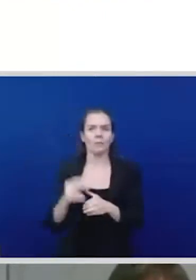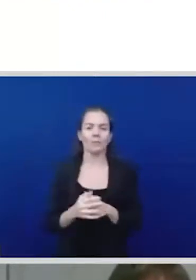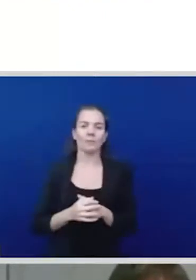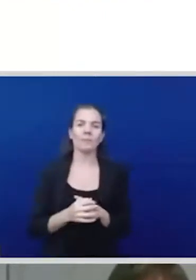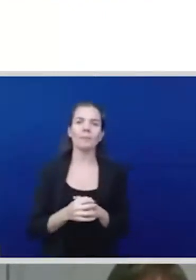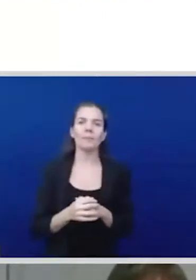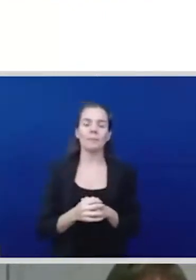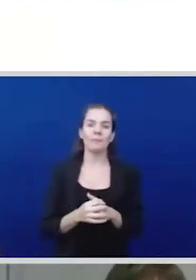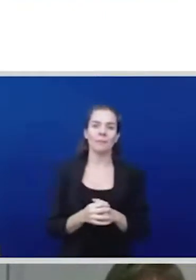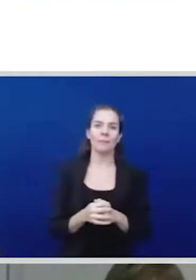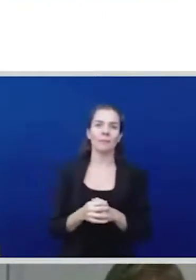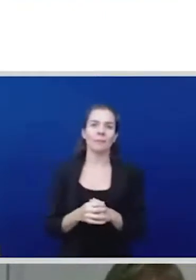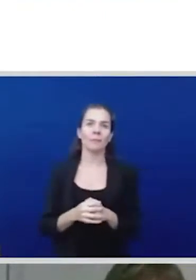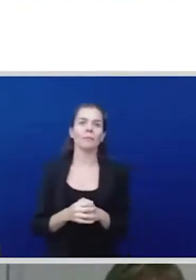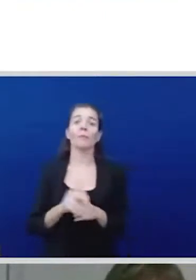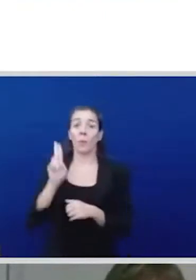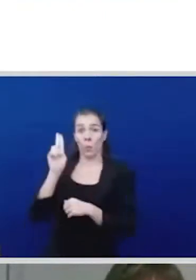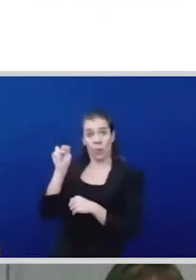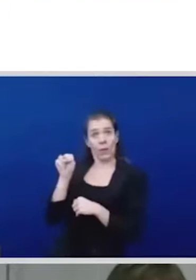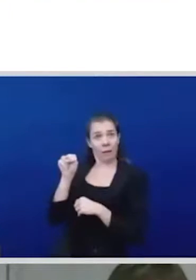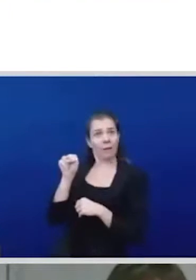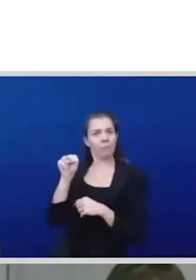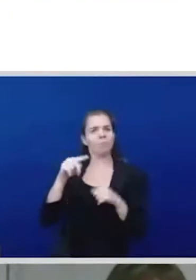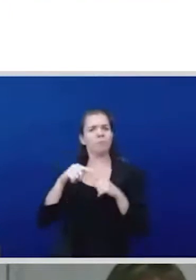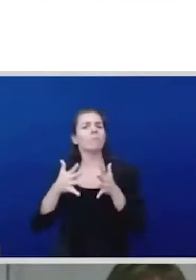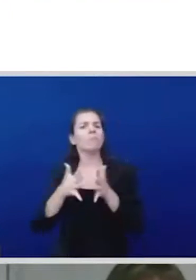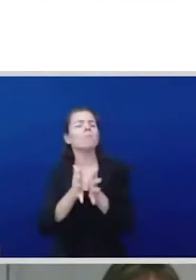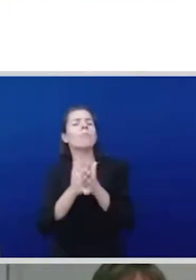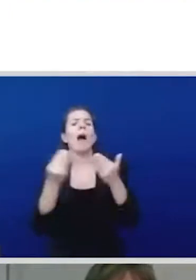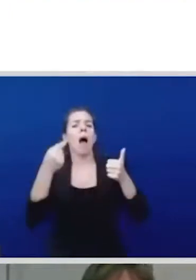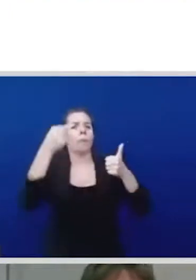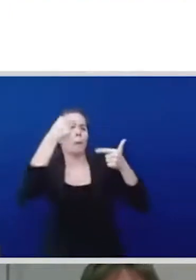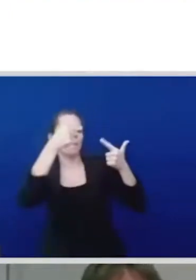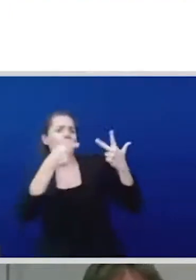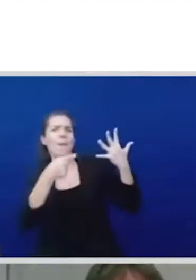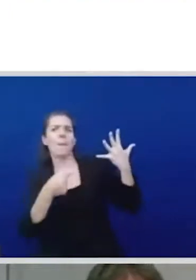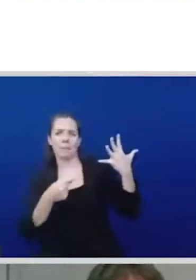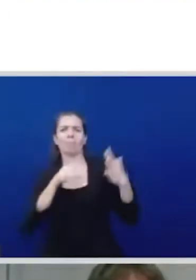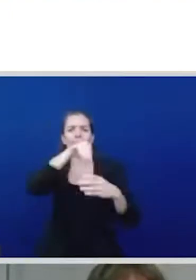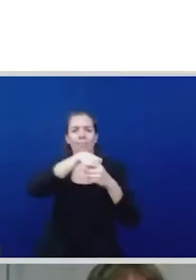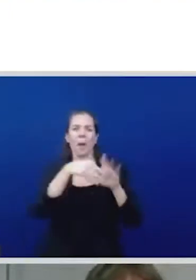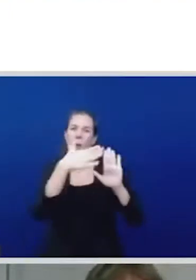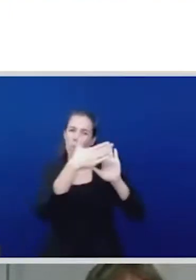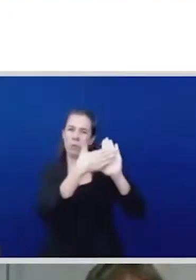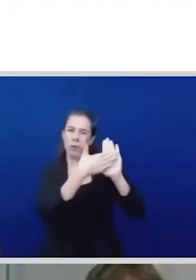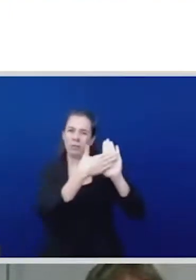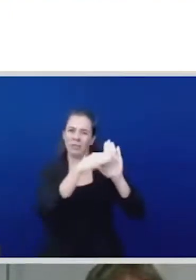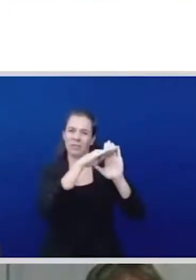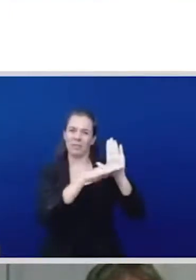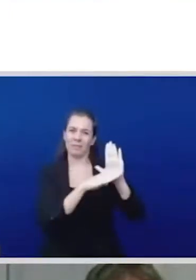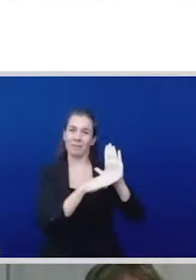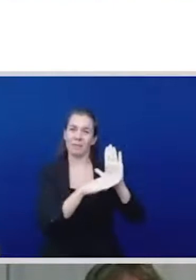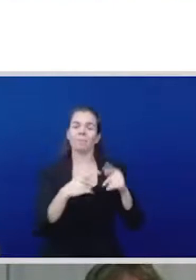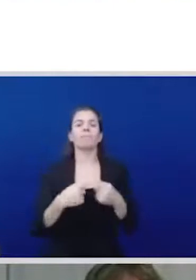through education is is saying look you know you also have a free prior informed consent nobody can come into your village